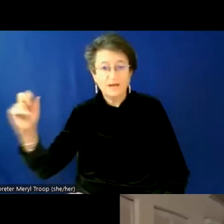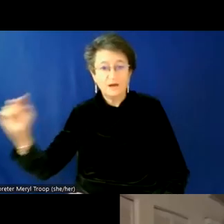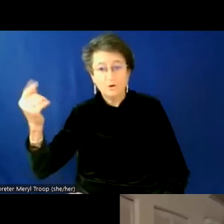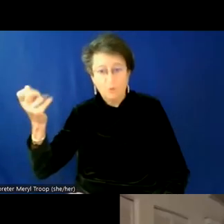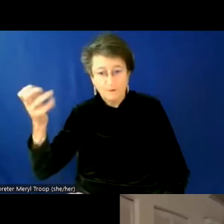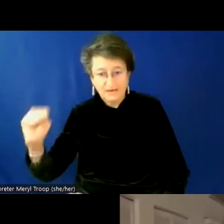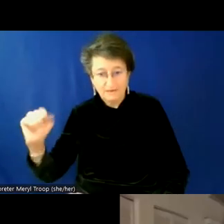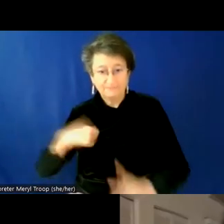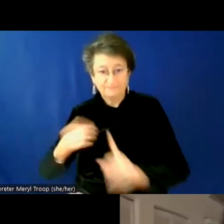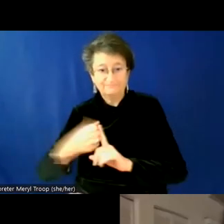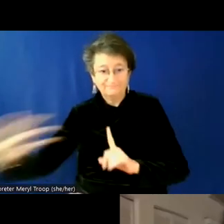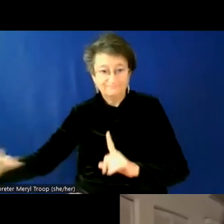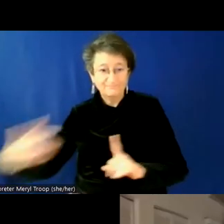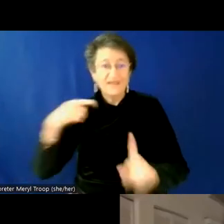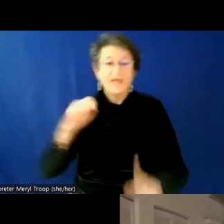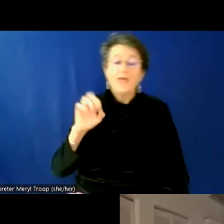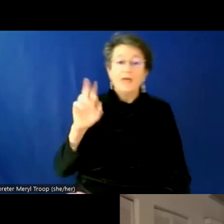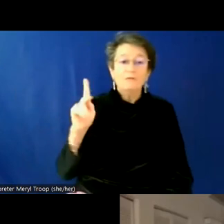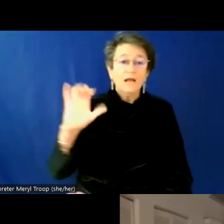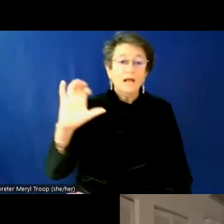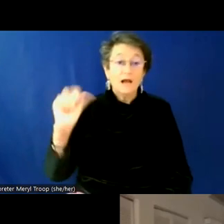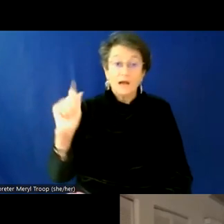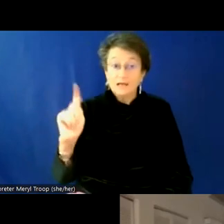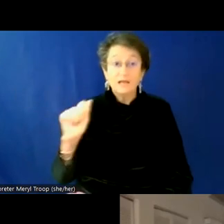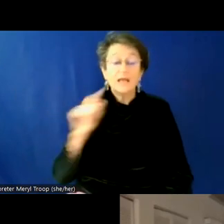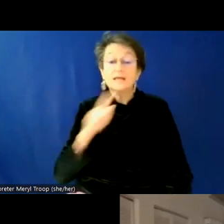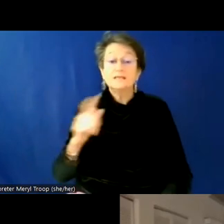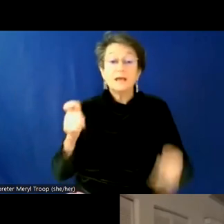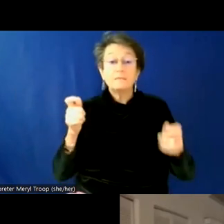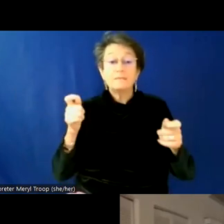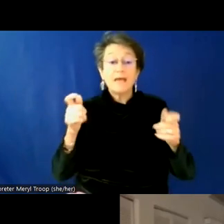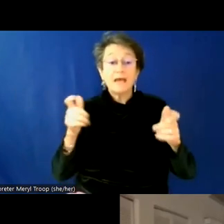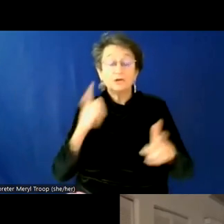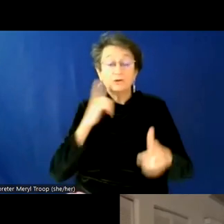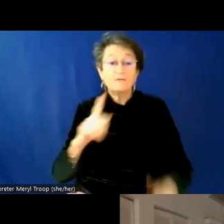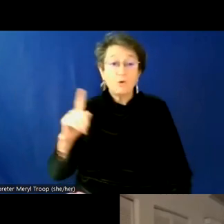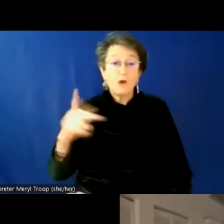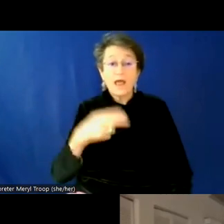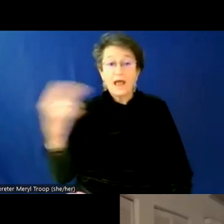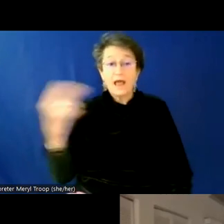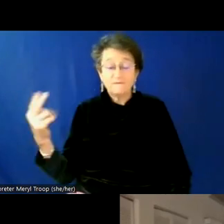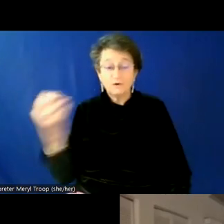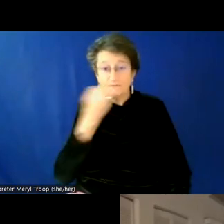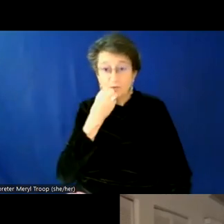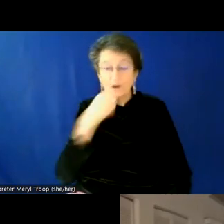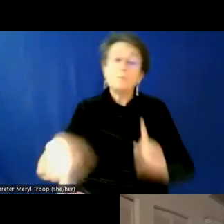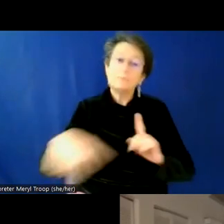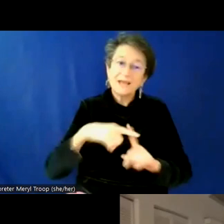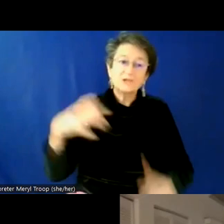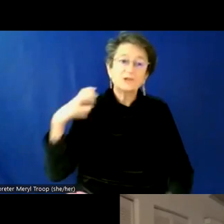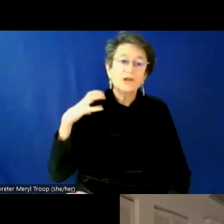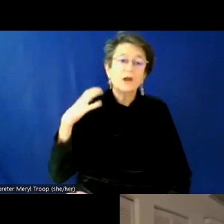manager for Hannaford supermarkets and has led their public relations for the past three years. She's also the chair of Hannaford's